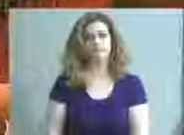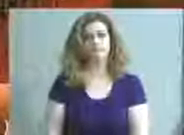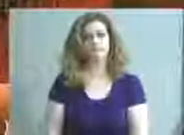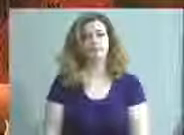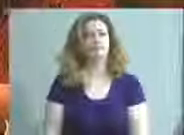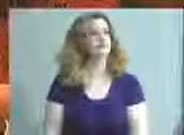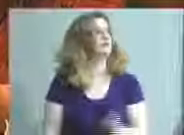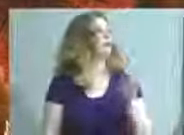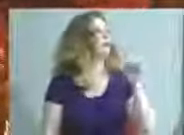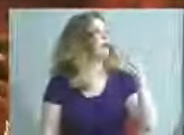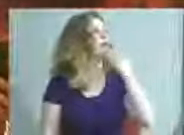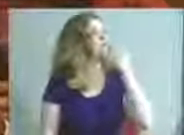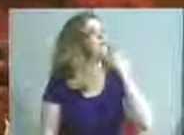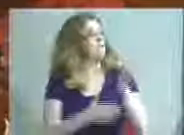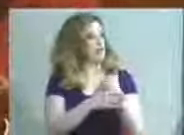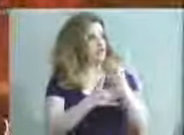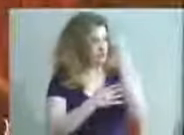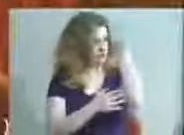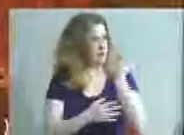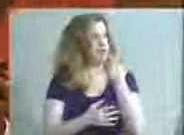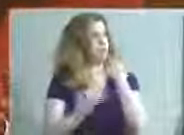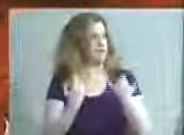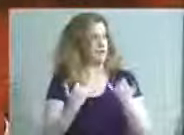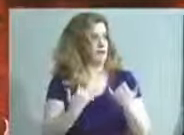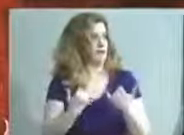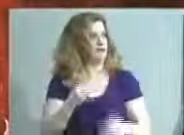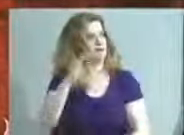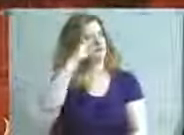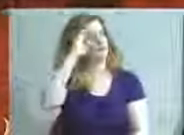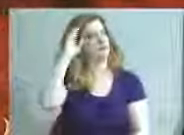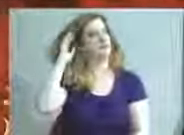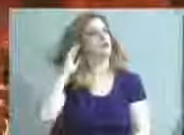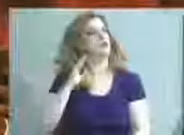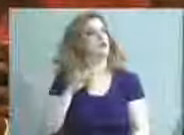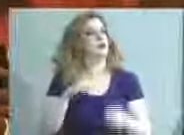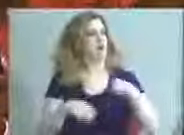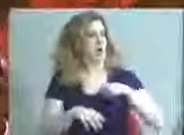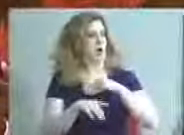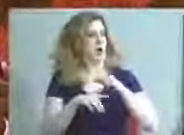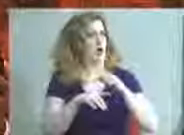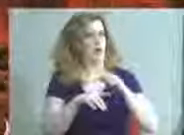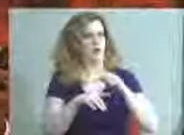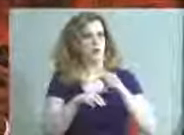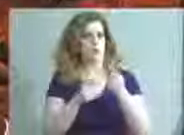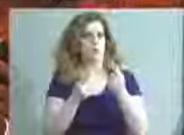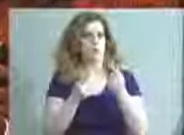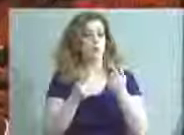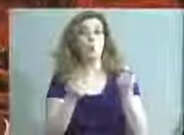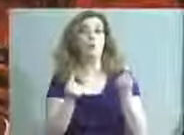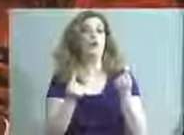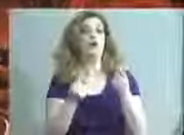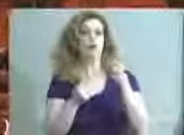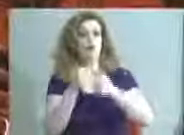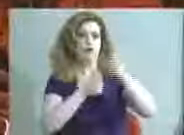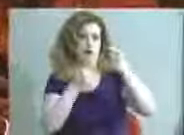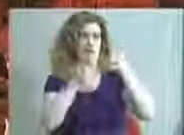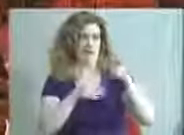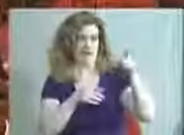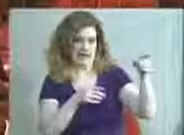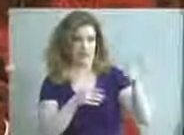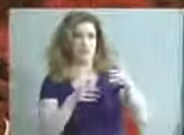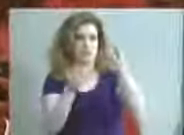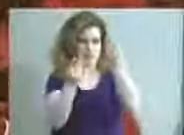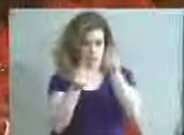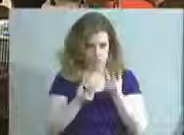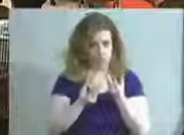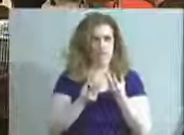Okay, thank you for sharing this with us tonight. Our practice's superintendent will take this aboard and she or somebody will get back to